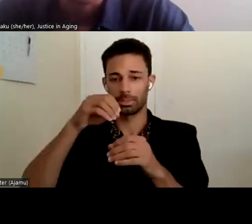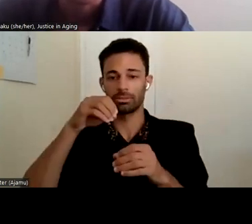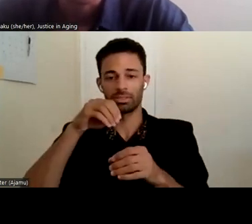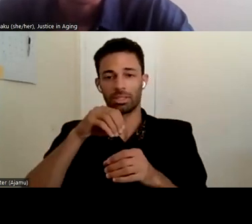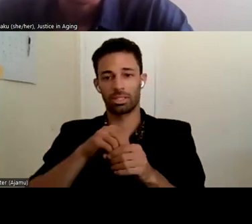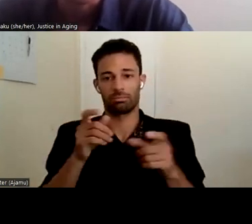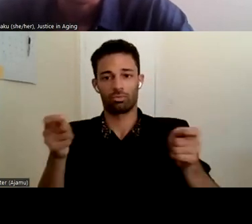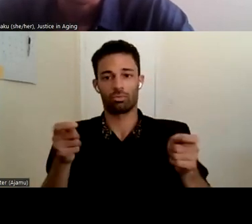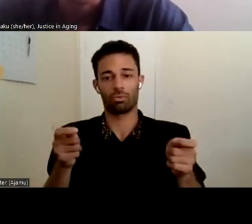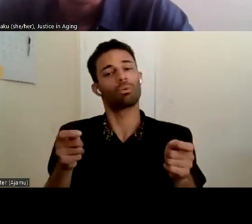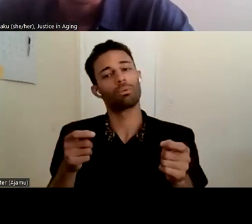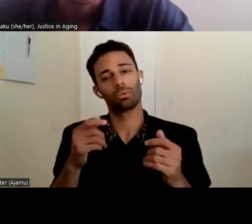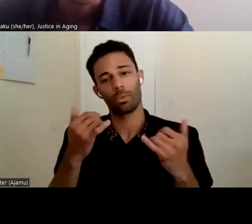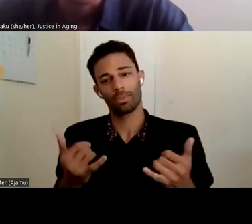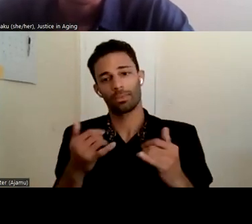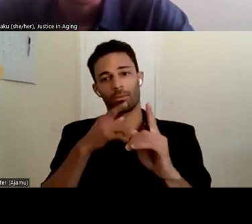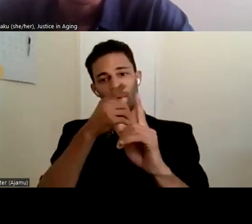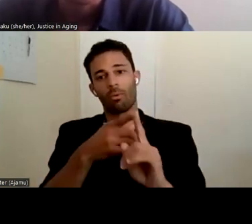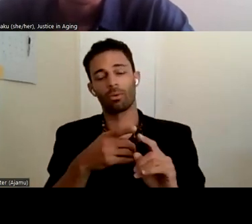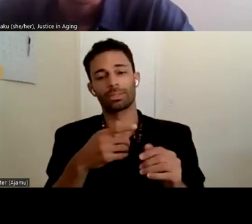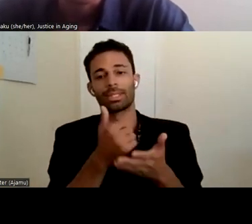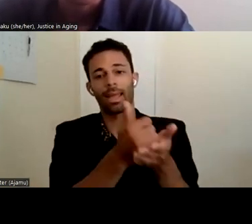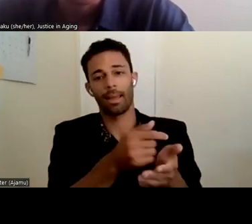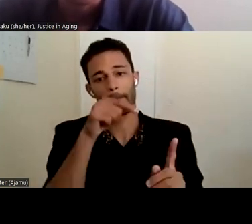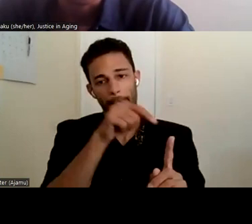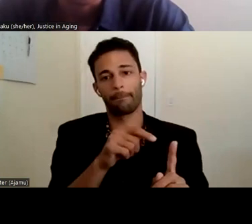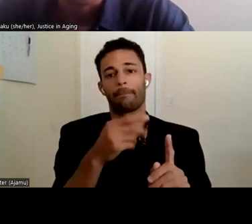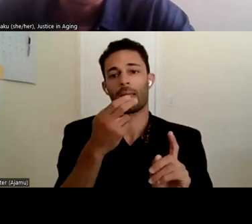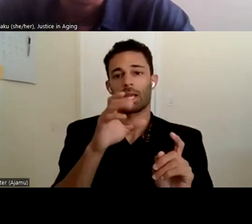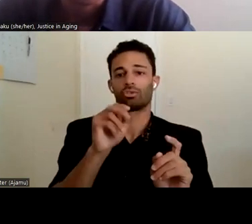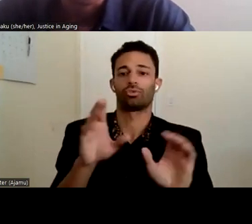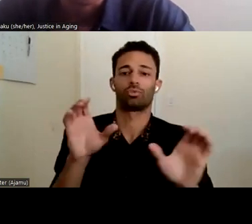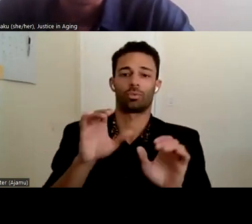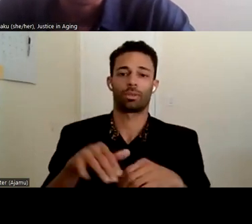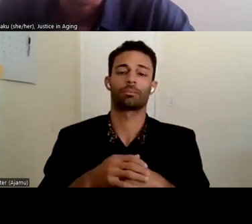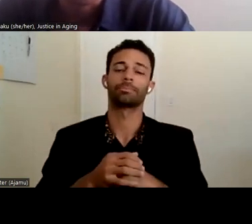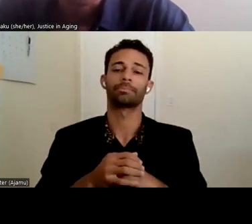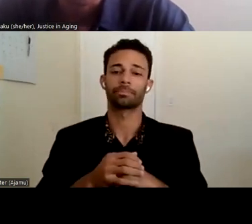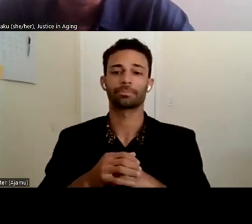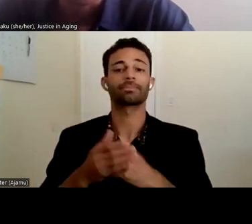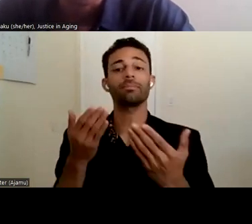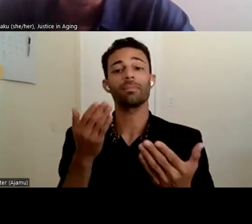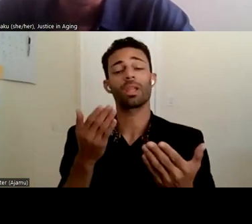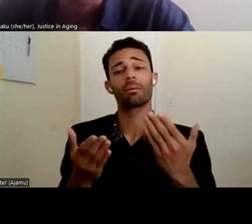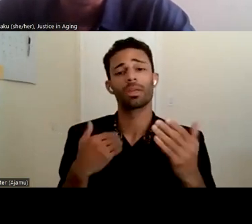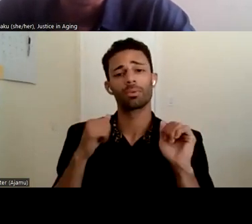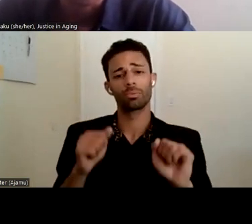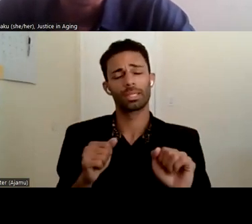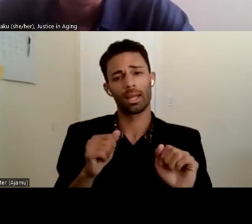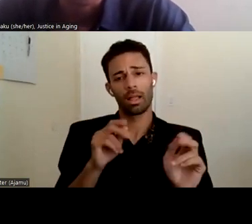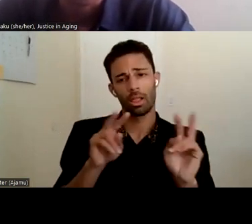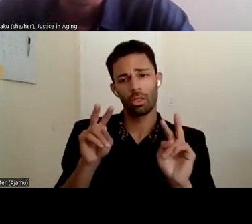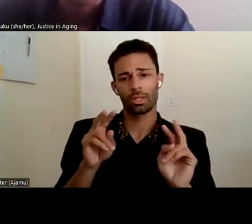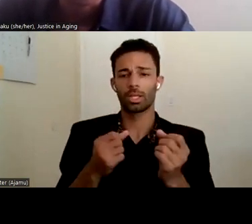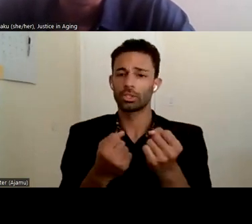help him do that. Um, this is a situation where maybe we could be looking at supportive decision making or,